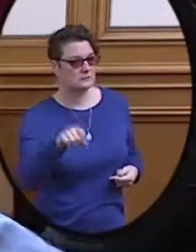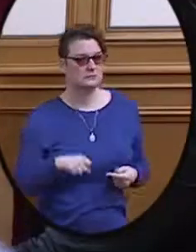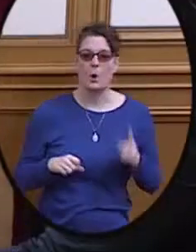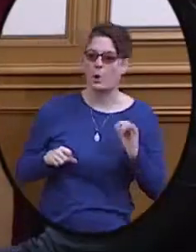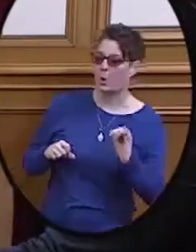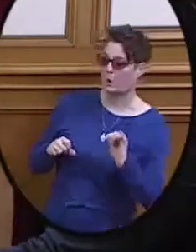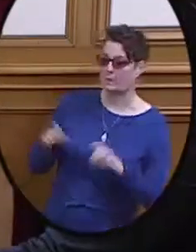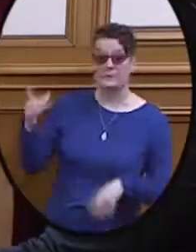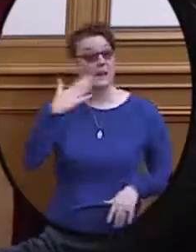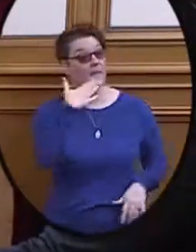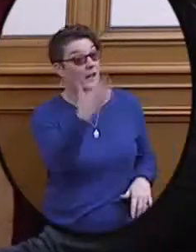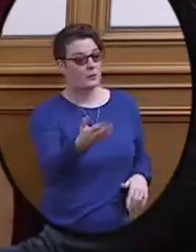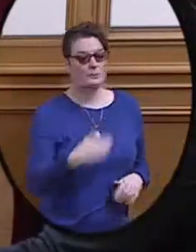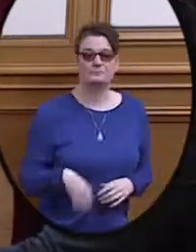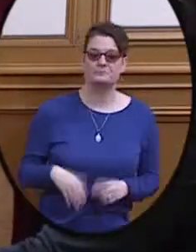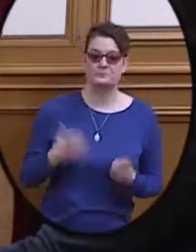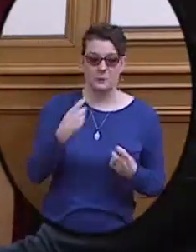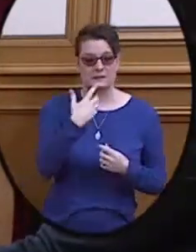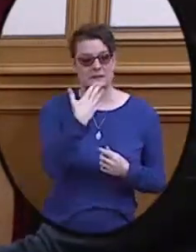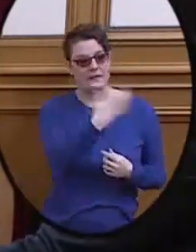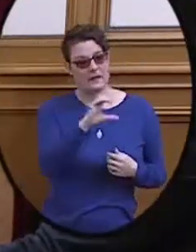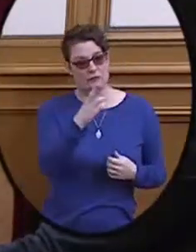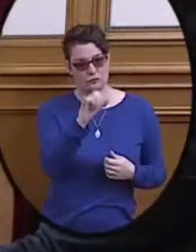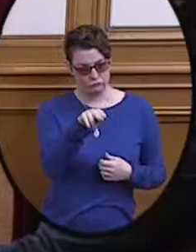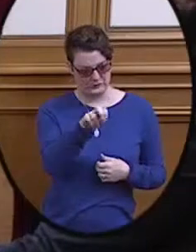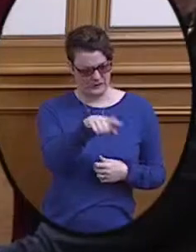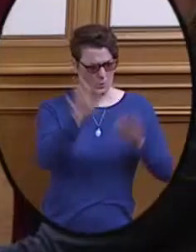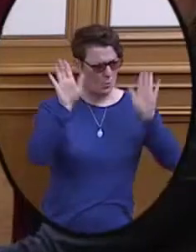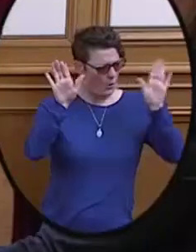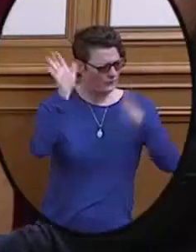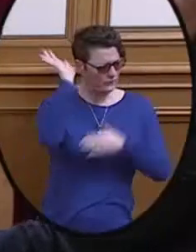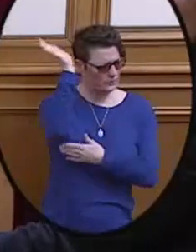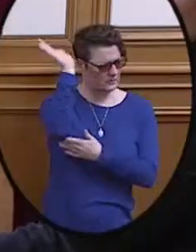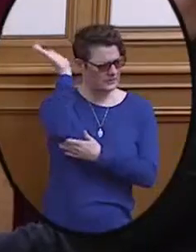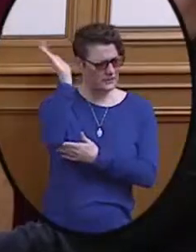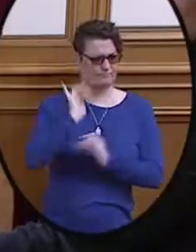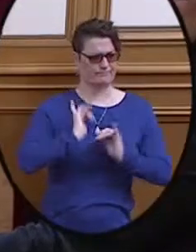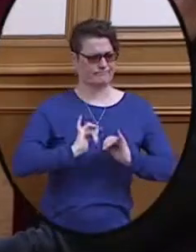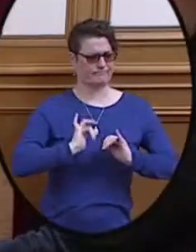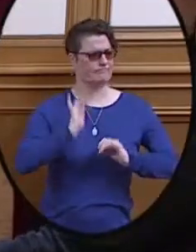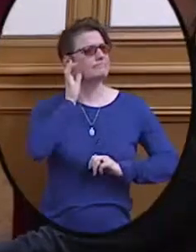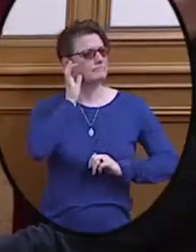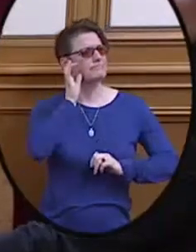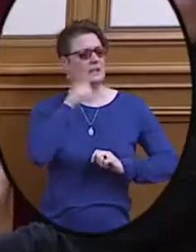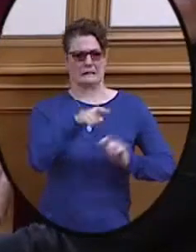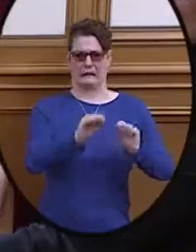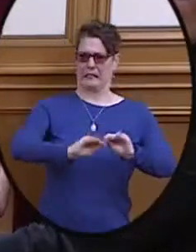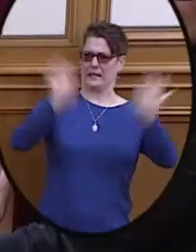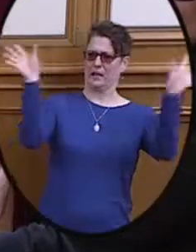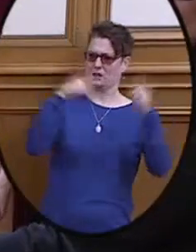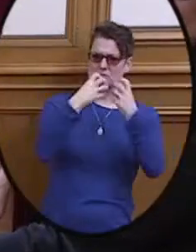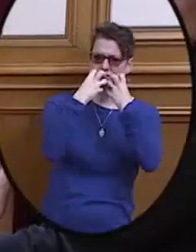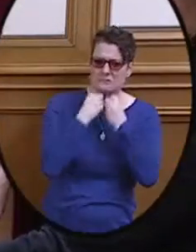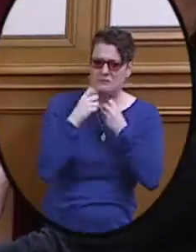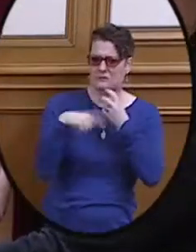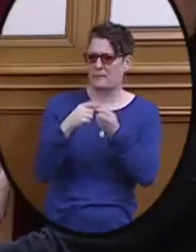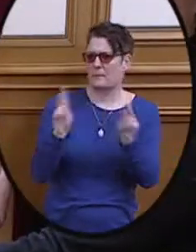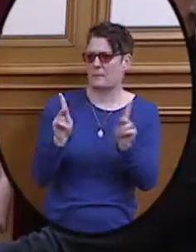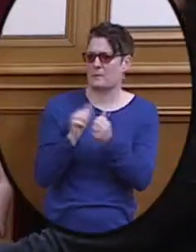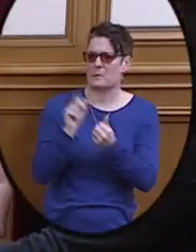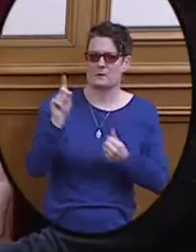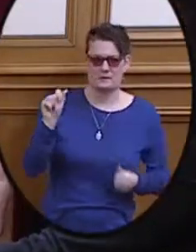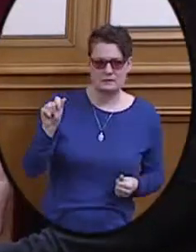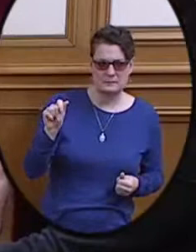Thank you. Yeah, I want to thank Shireen for her wonderful presentation. It's really clear from her presentation that she really does care about people with disabilities,